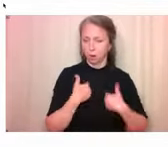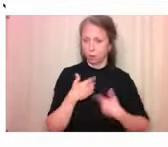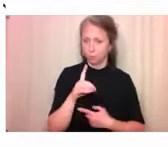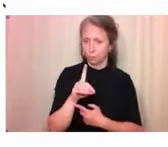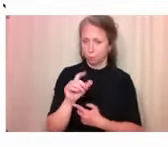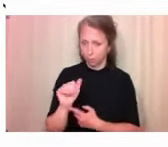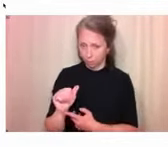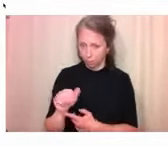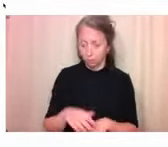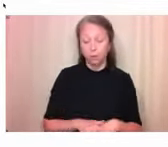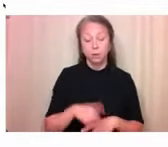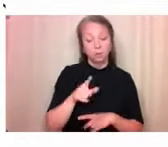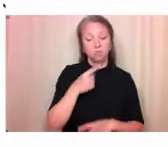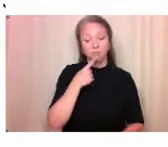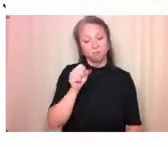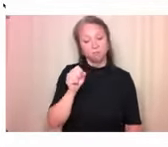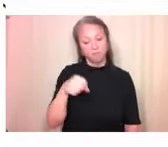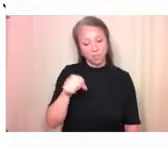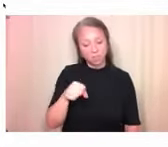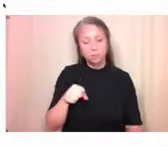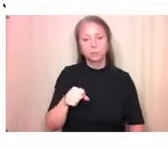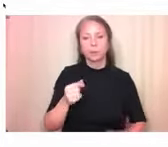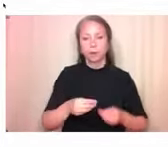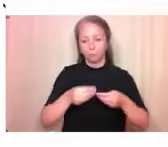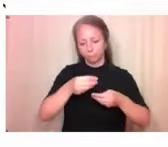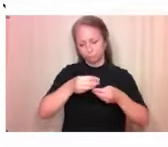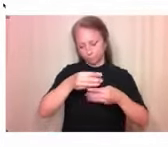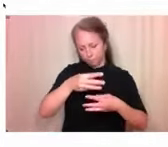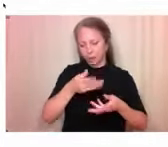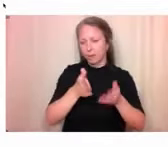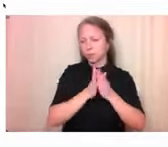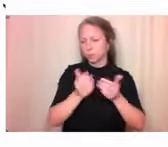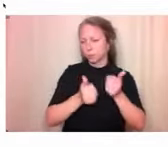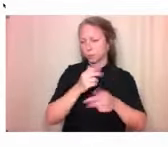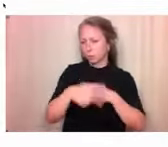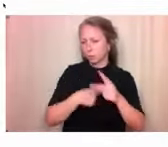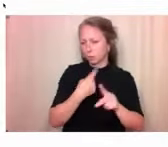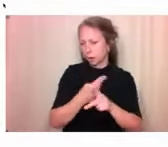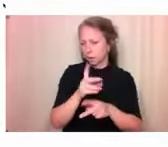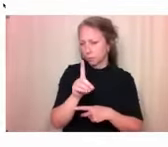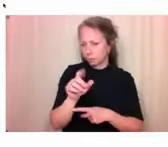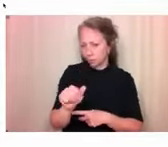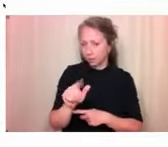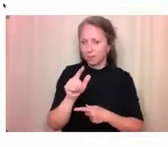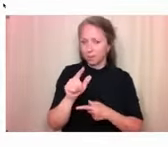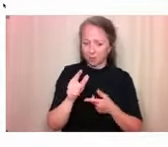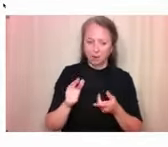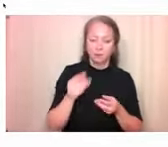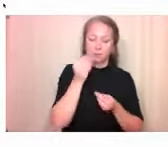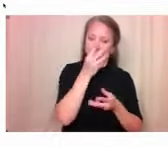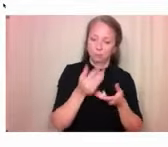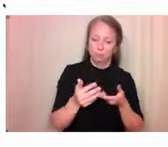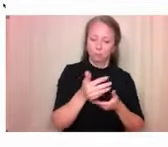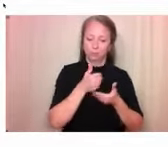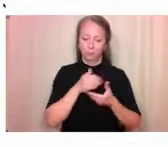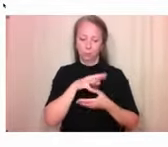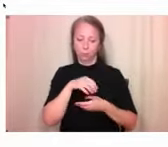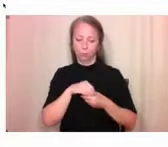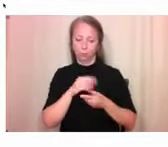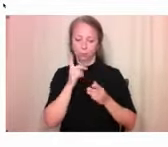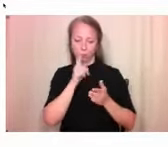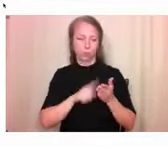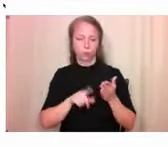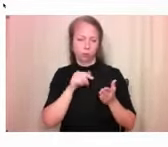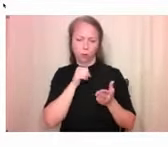of disability you experience. This information informs our research and will not be made public. So once you've done